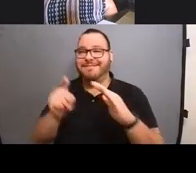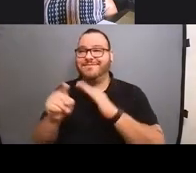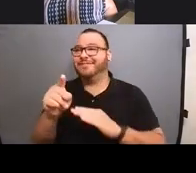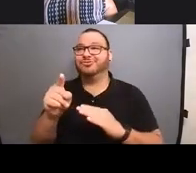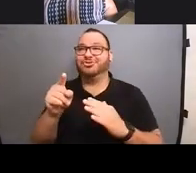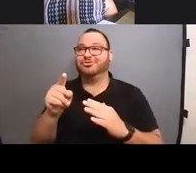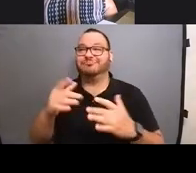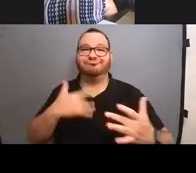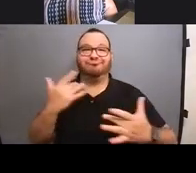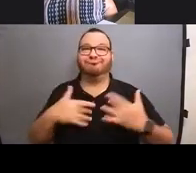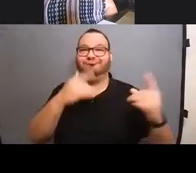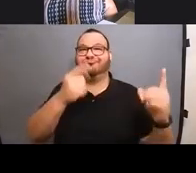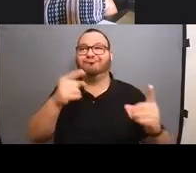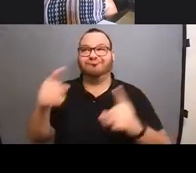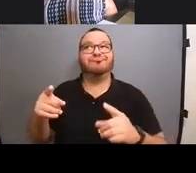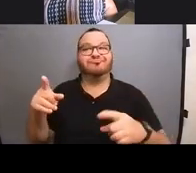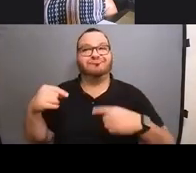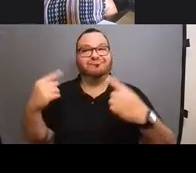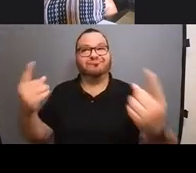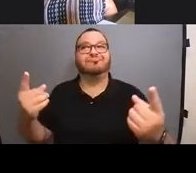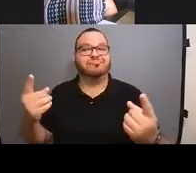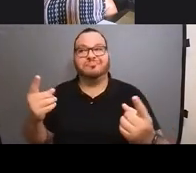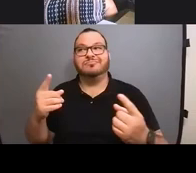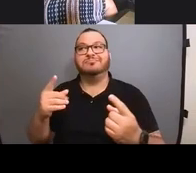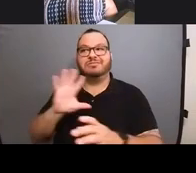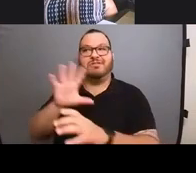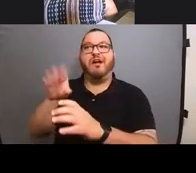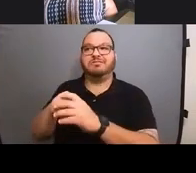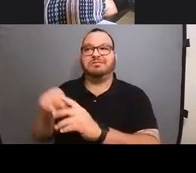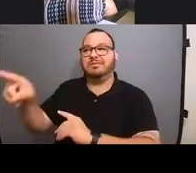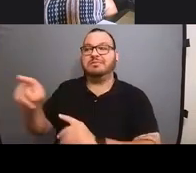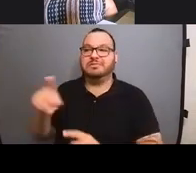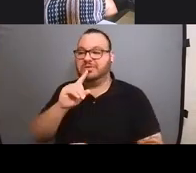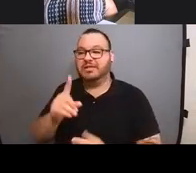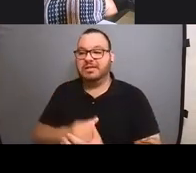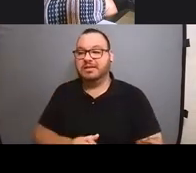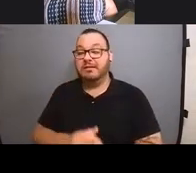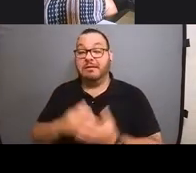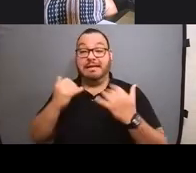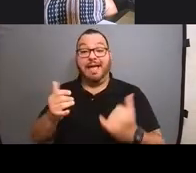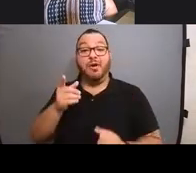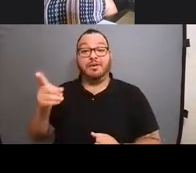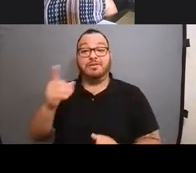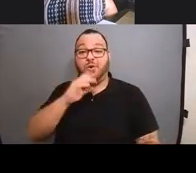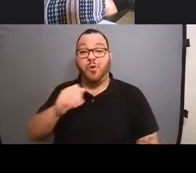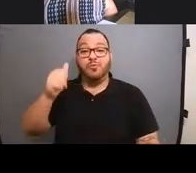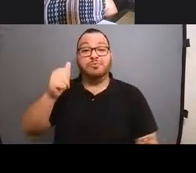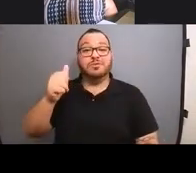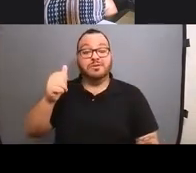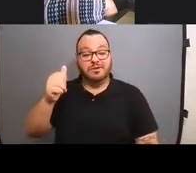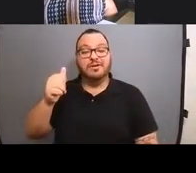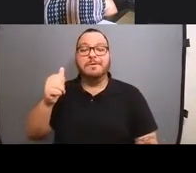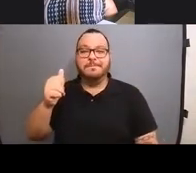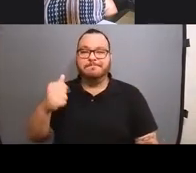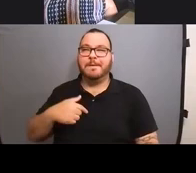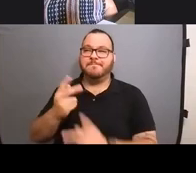with, uh, with all of that. Um, now that he's getting older, I'm really working on trying to find a way for